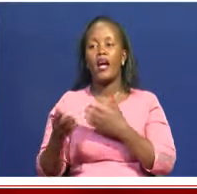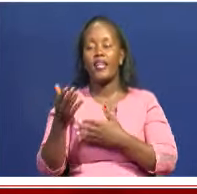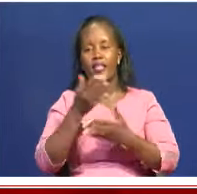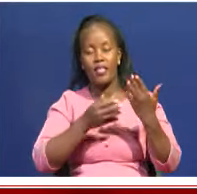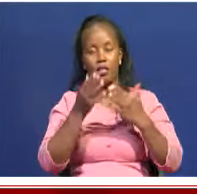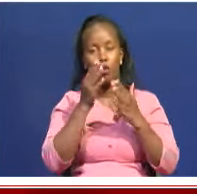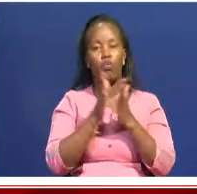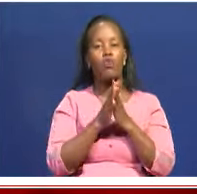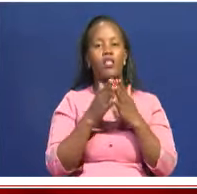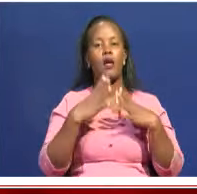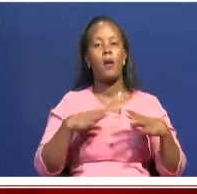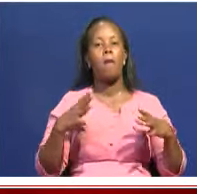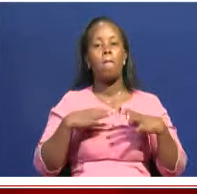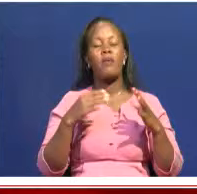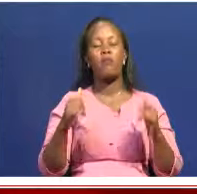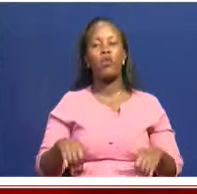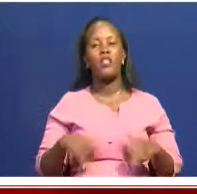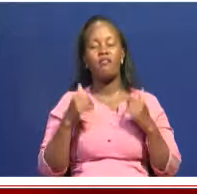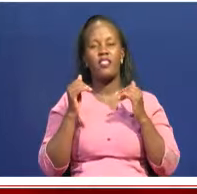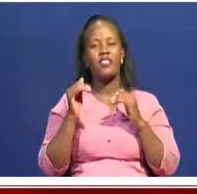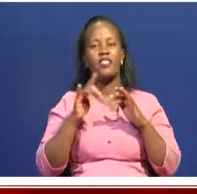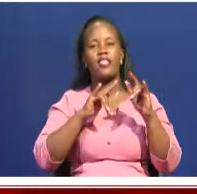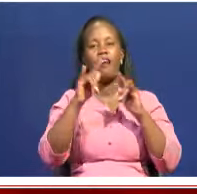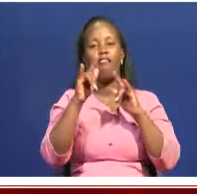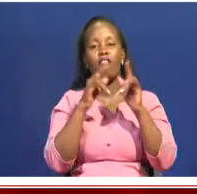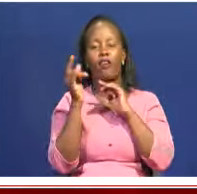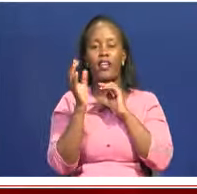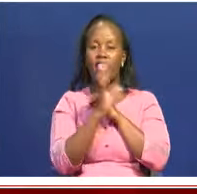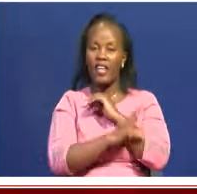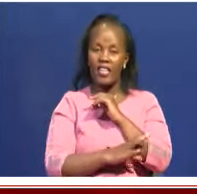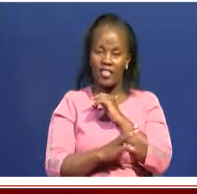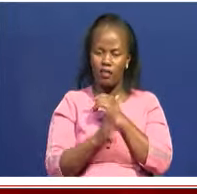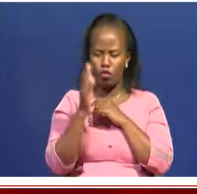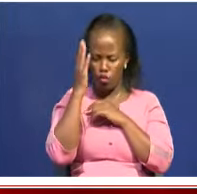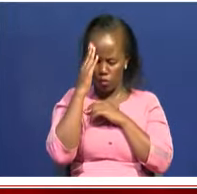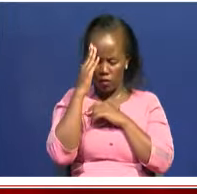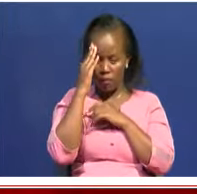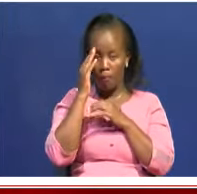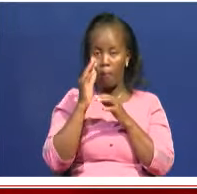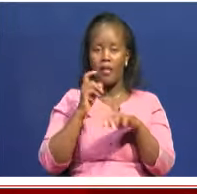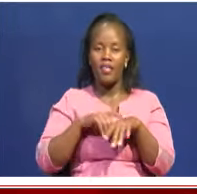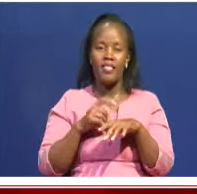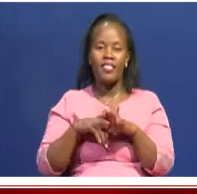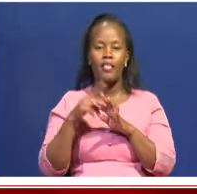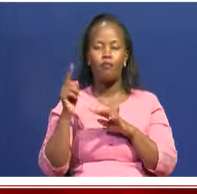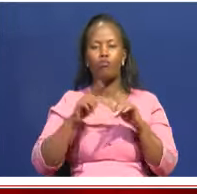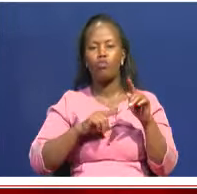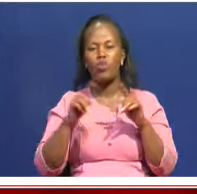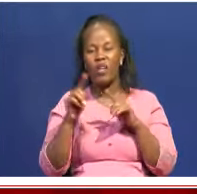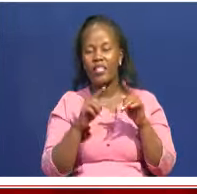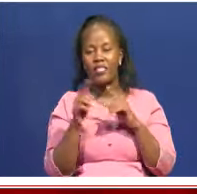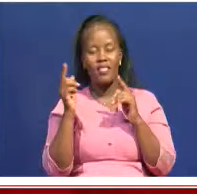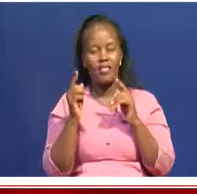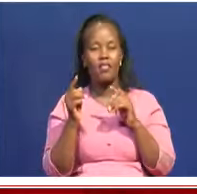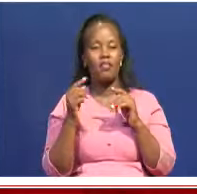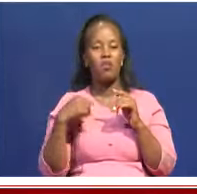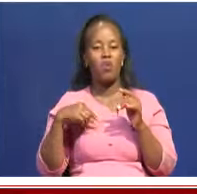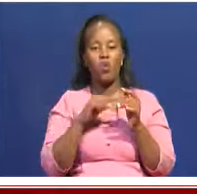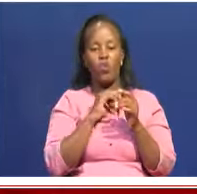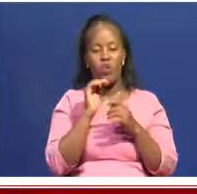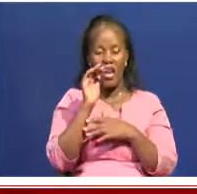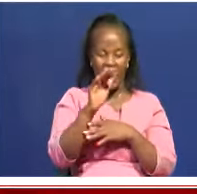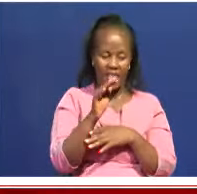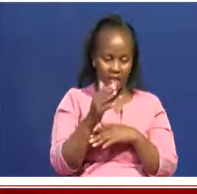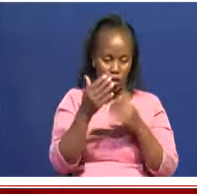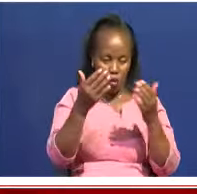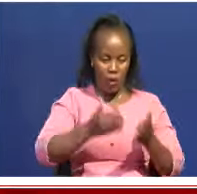of course, through MFA, and see how when tourists come, we just don't talk about welcome back home narrative, but